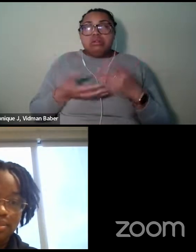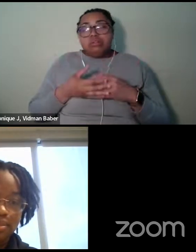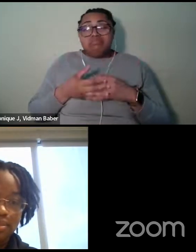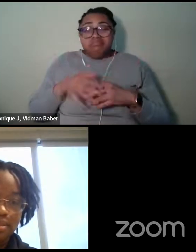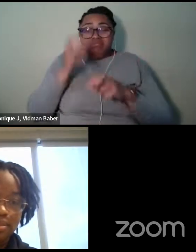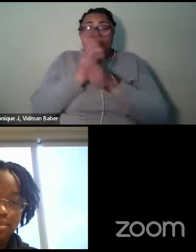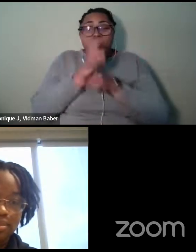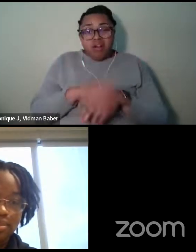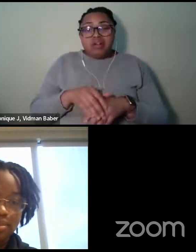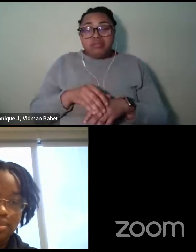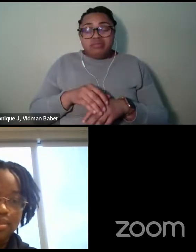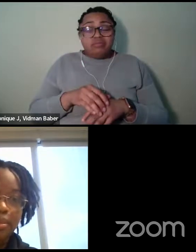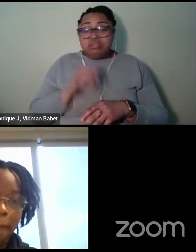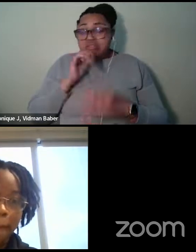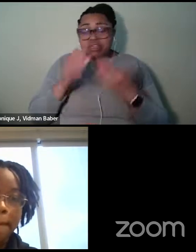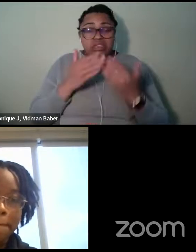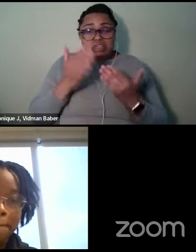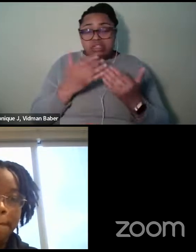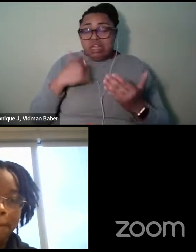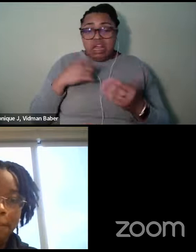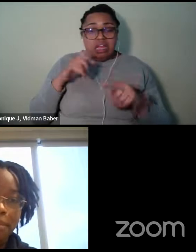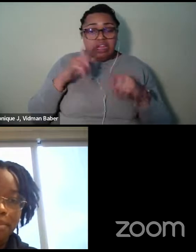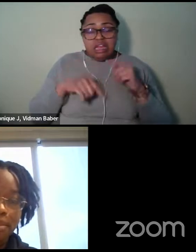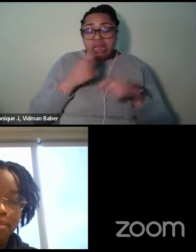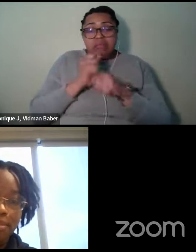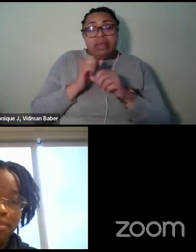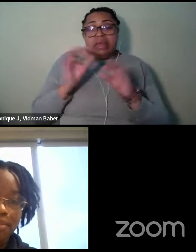hard. It's, it's, it's not easy. I can't sugarcoat it.